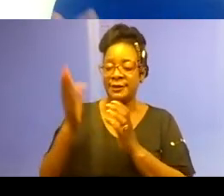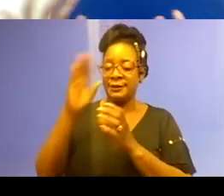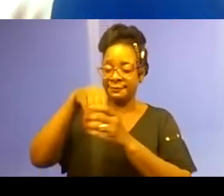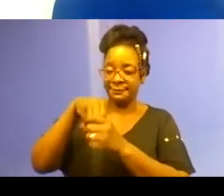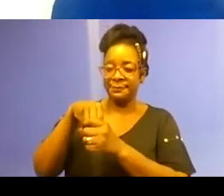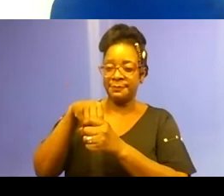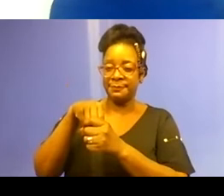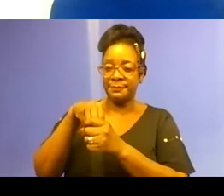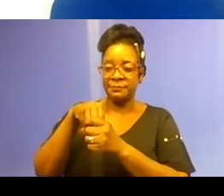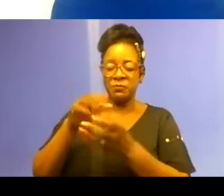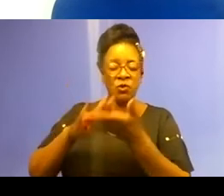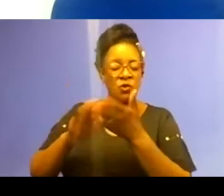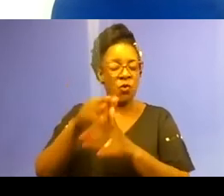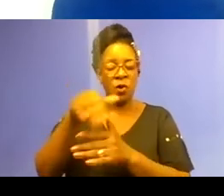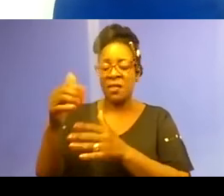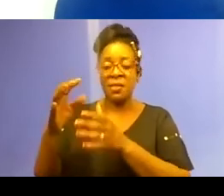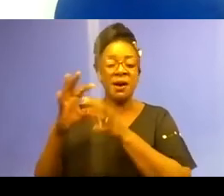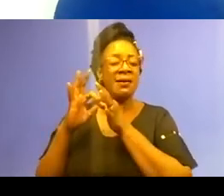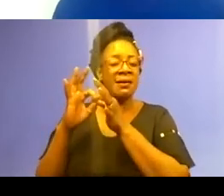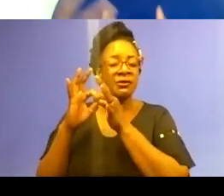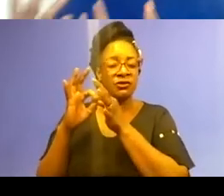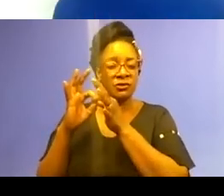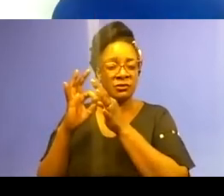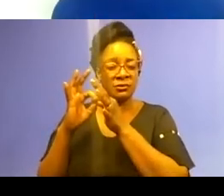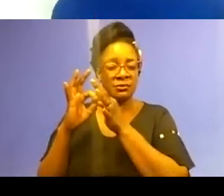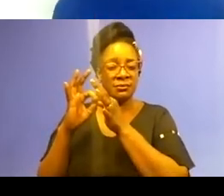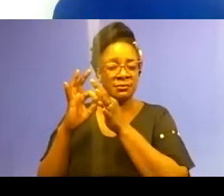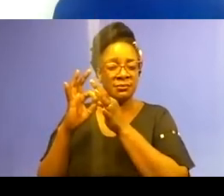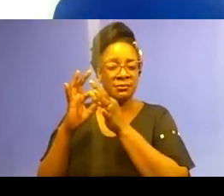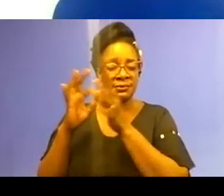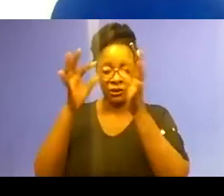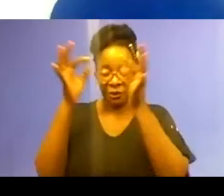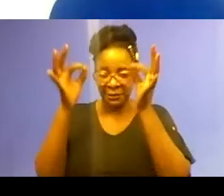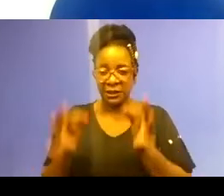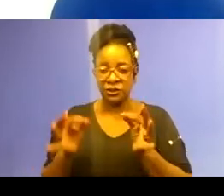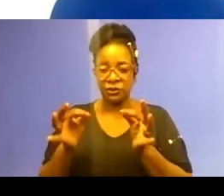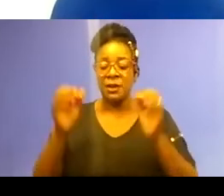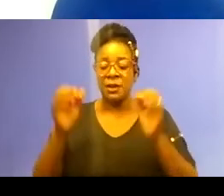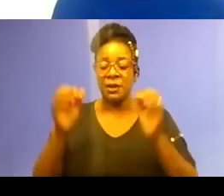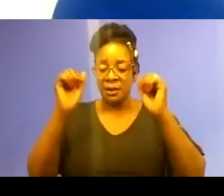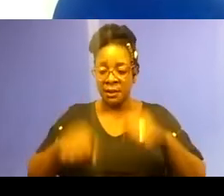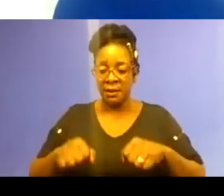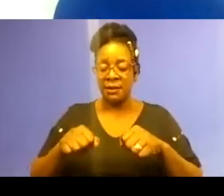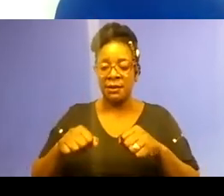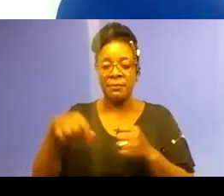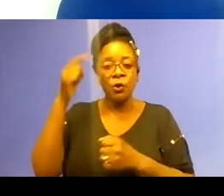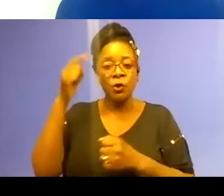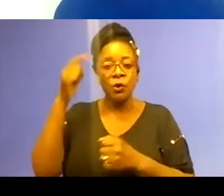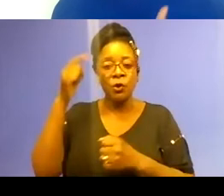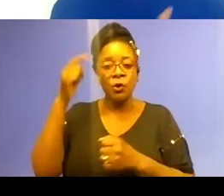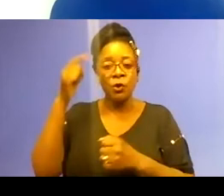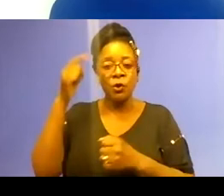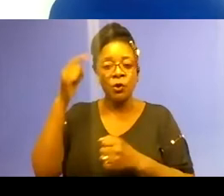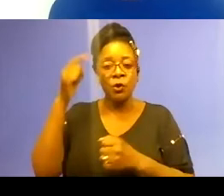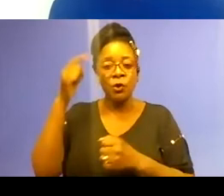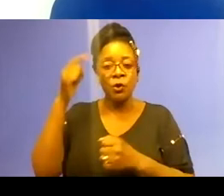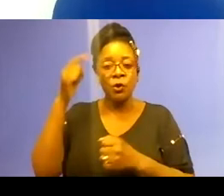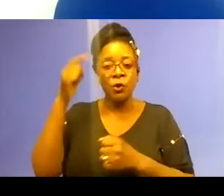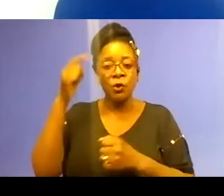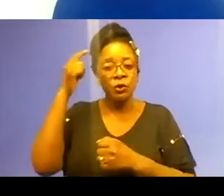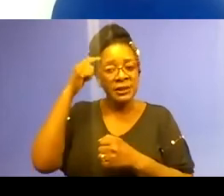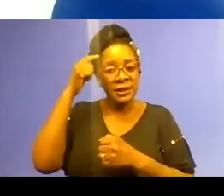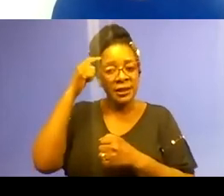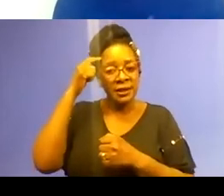cultures, that's considered cultural domination. And that can also be considered a form of cultural racism. Then there's the